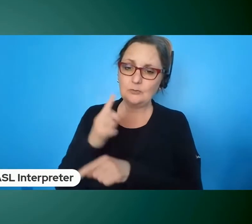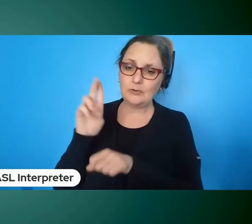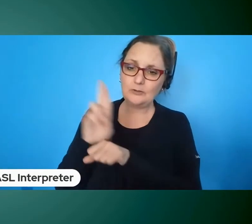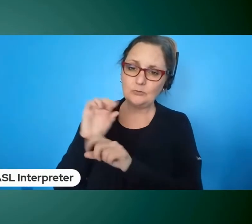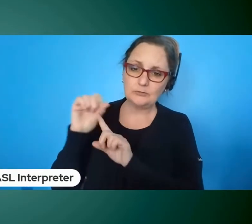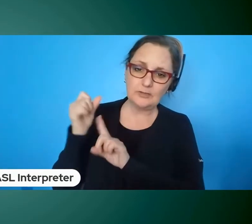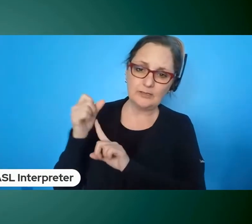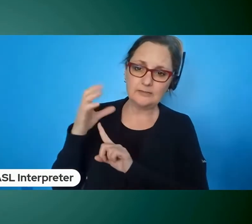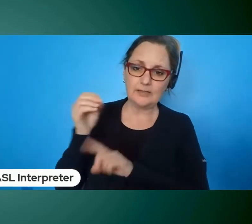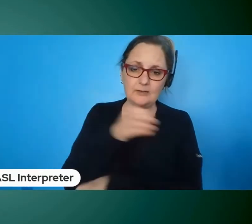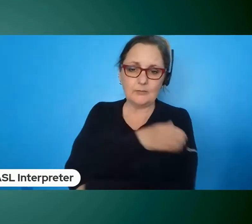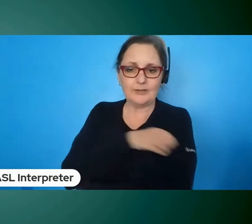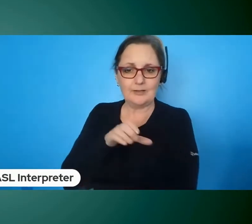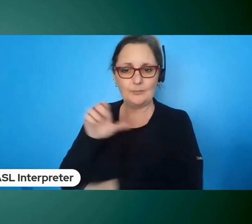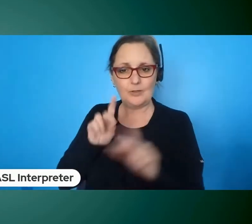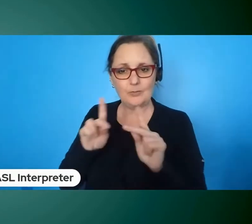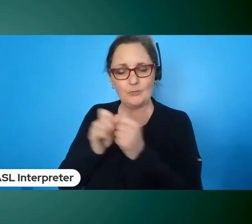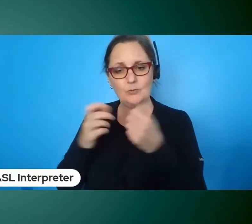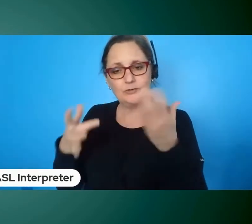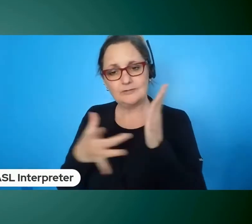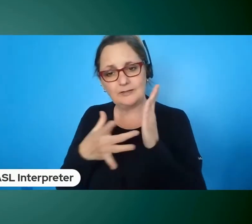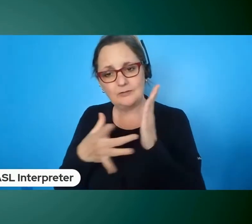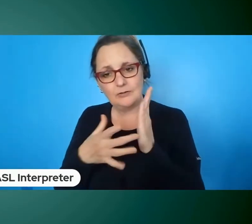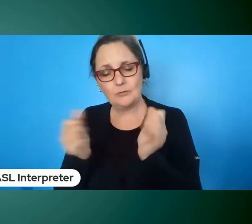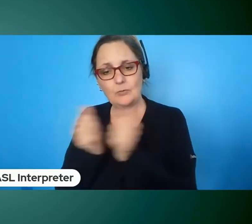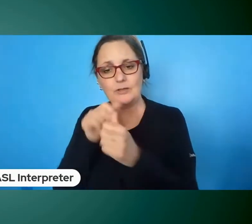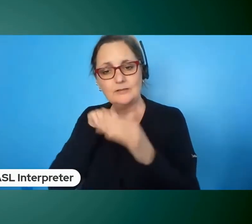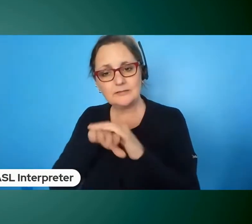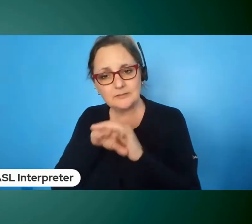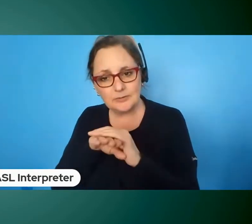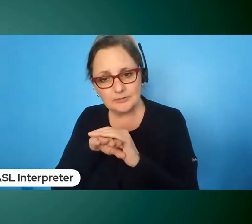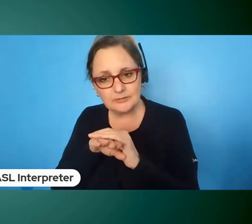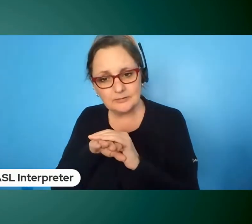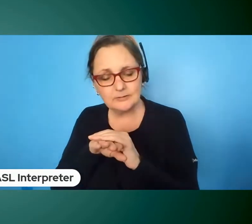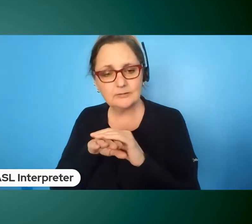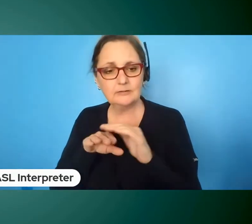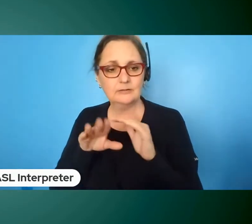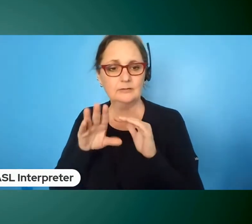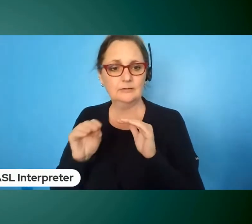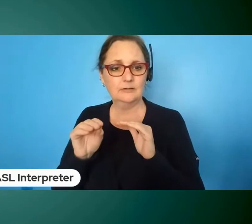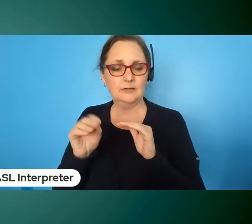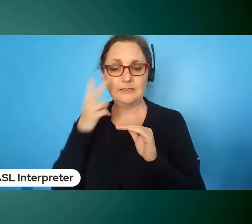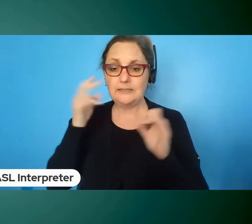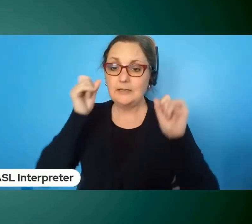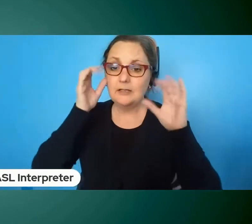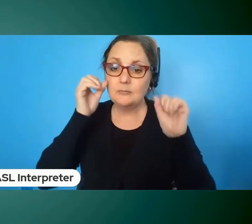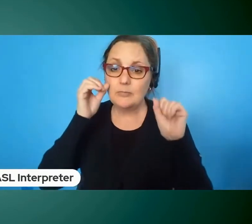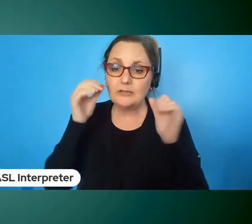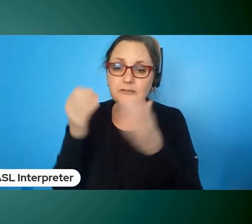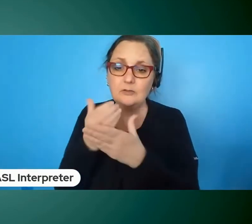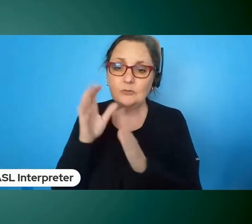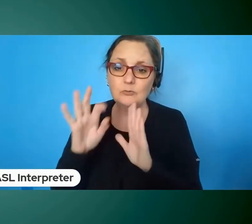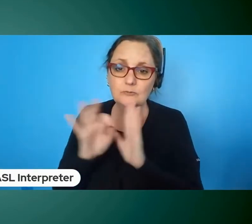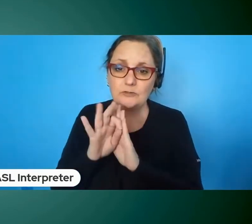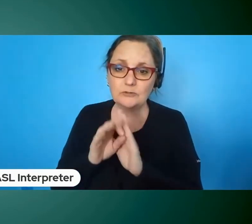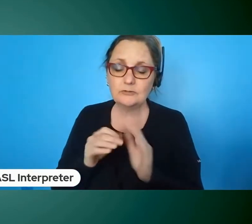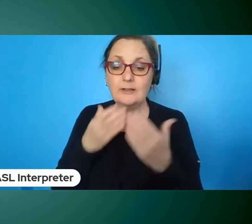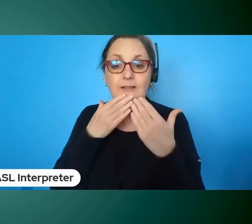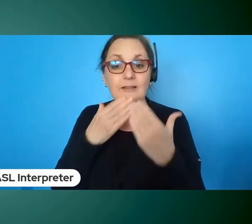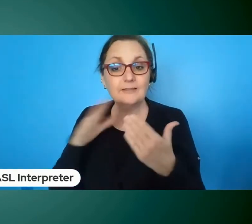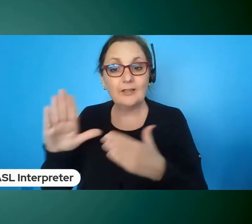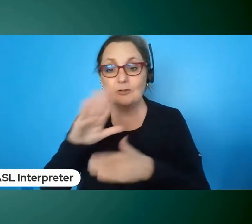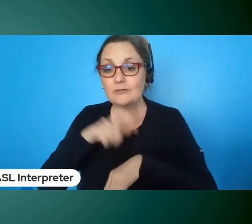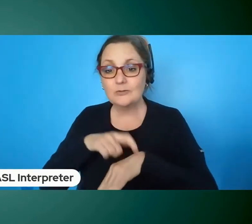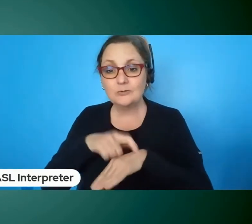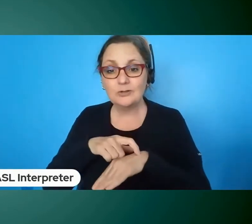empower people with technology with accessibility um and see some amazing new futures thank you so much for your time